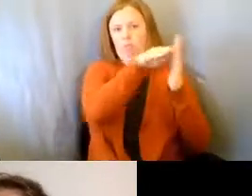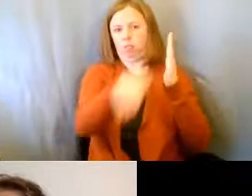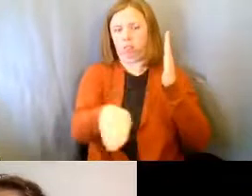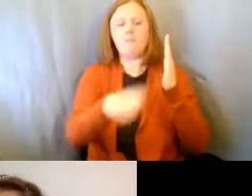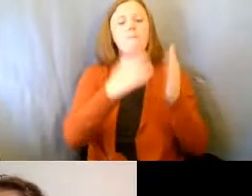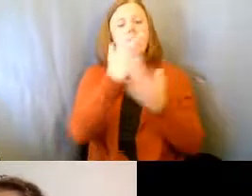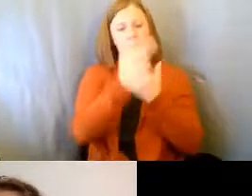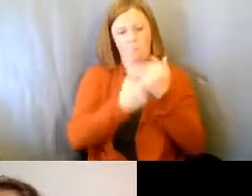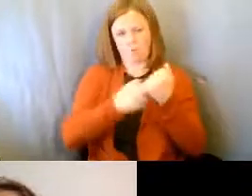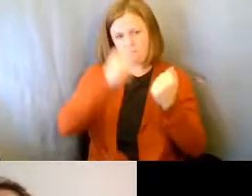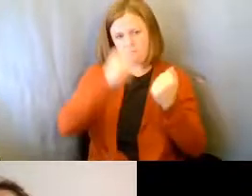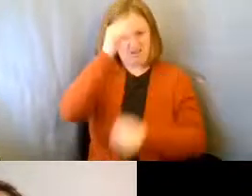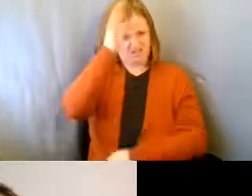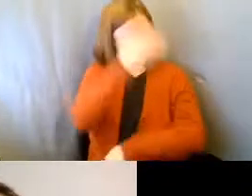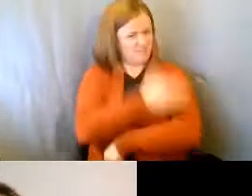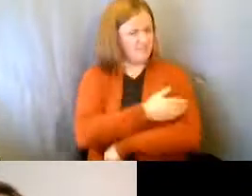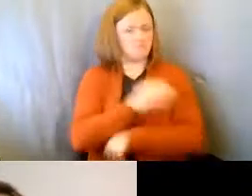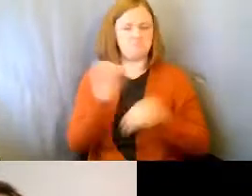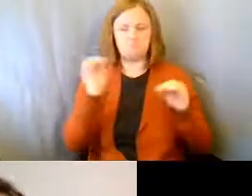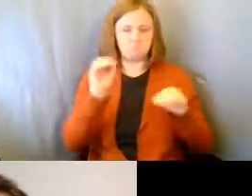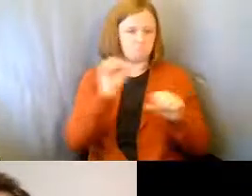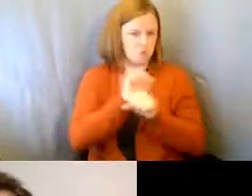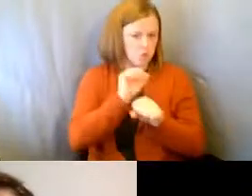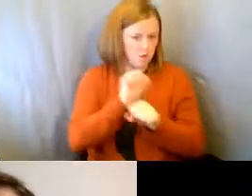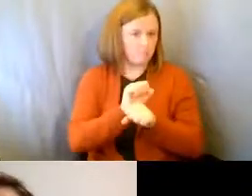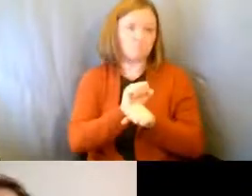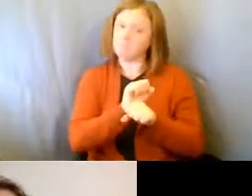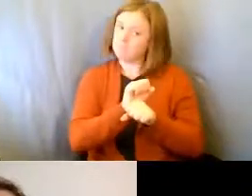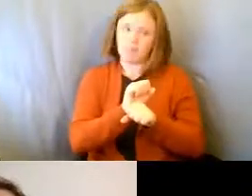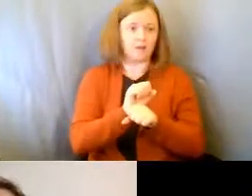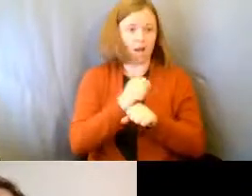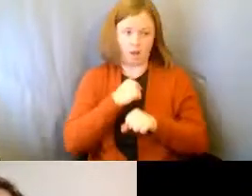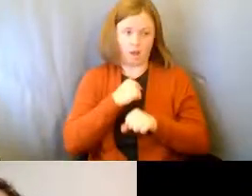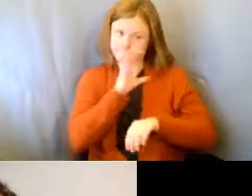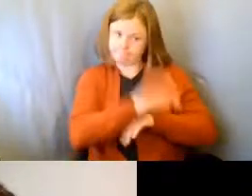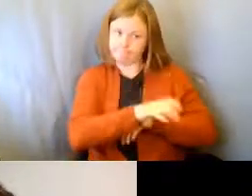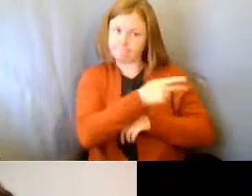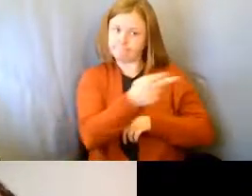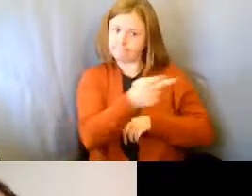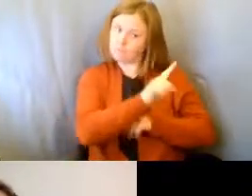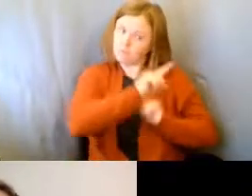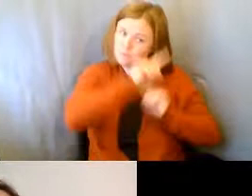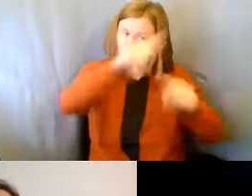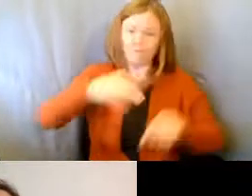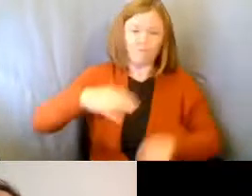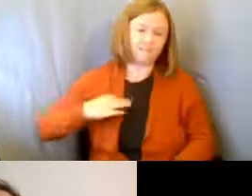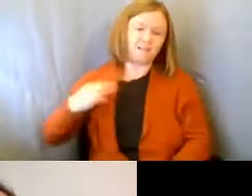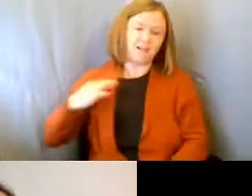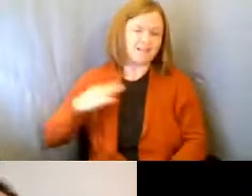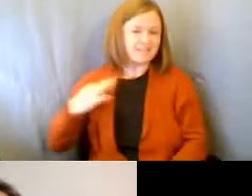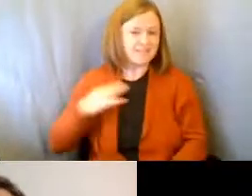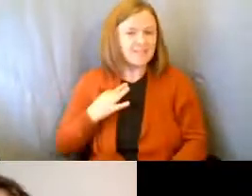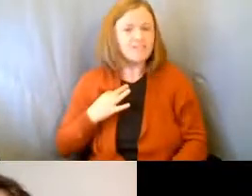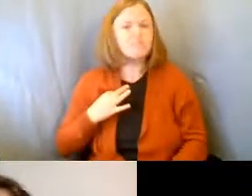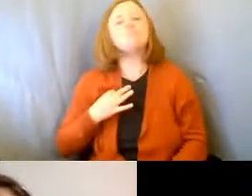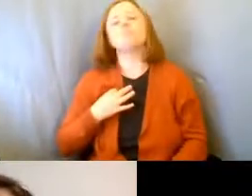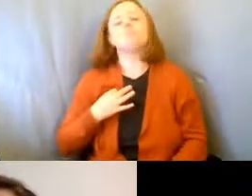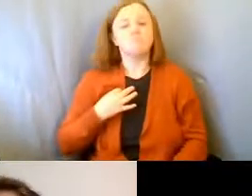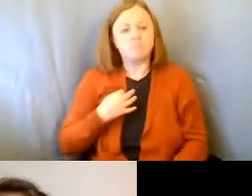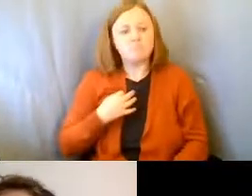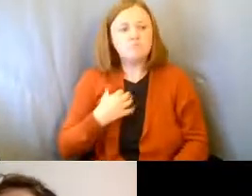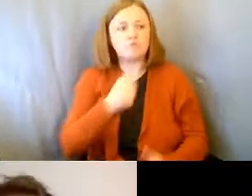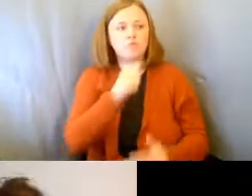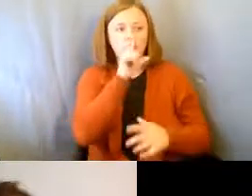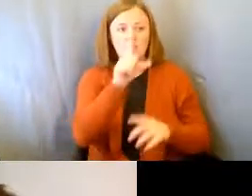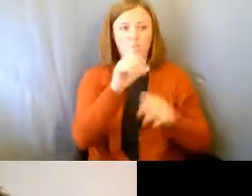my guys were unemployed. And I made them go out and volunteer. And while there wasn't a lot of